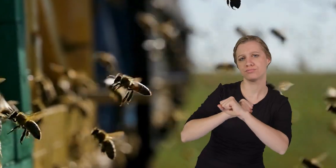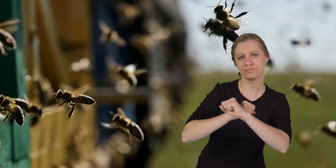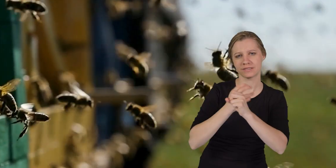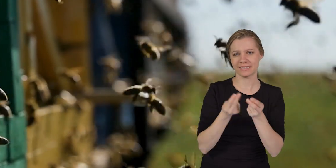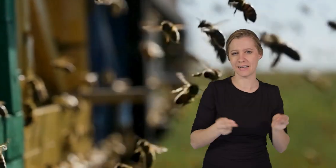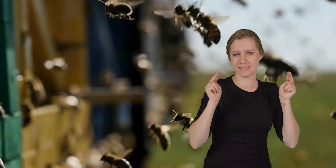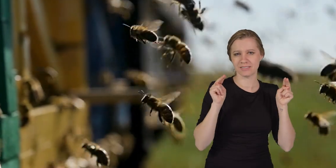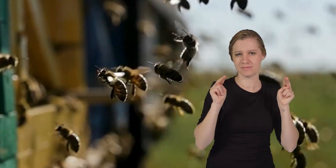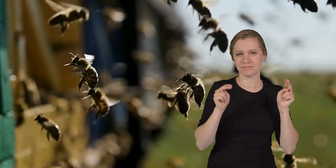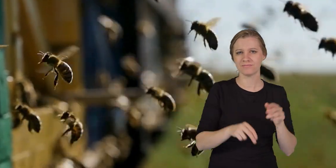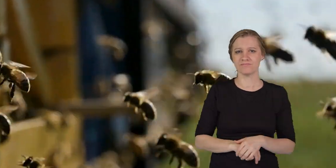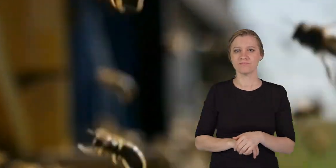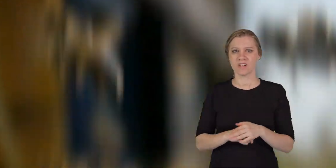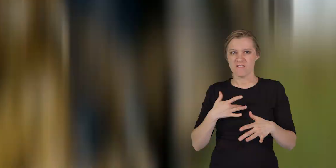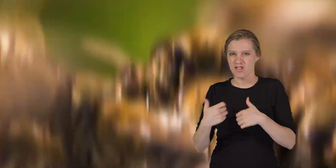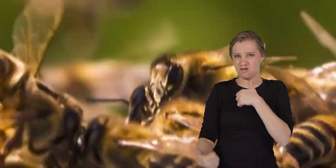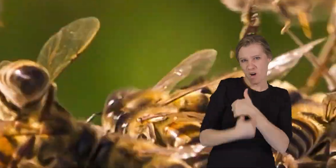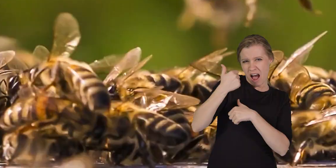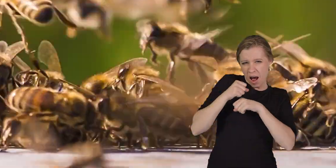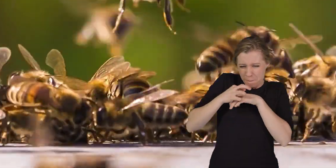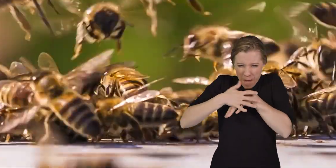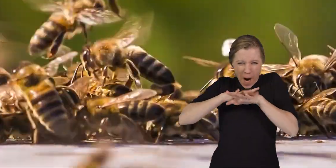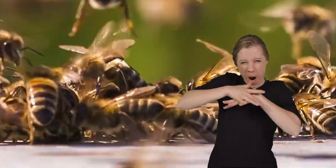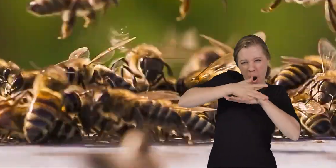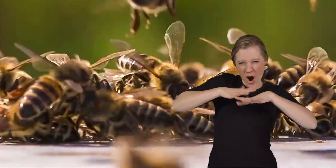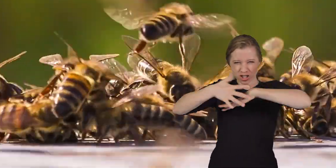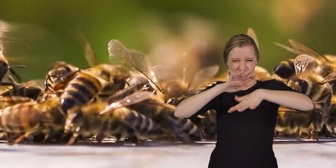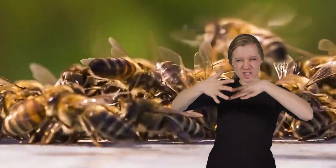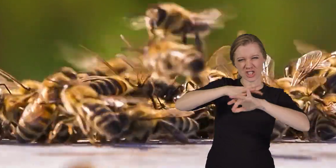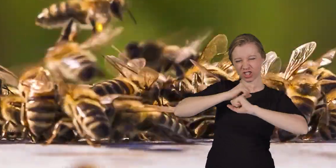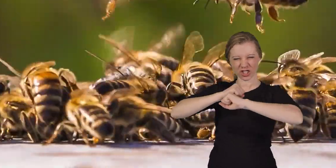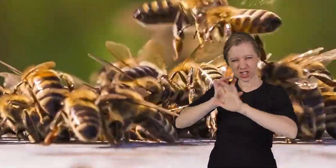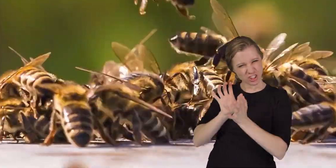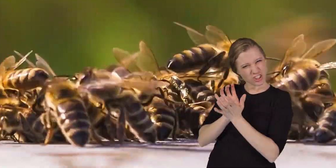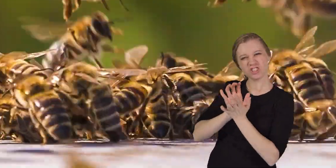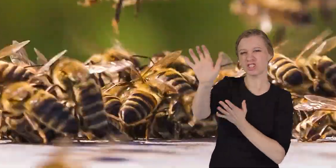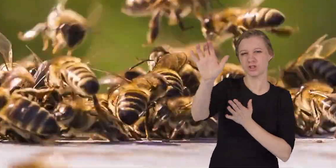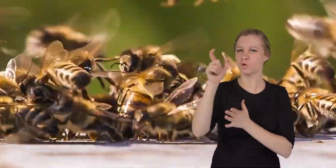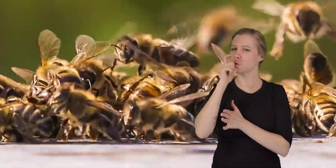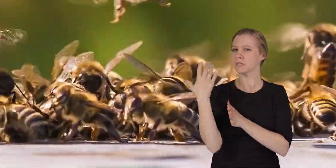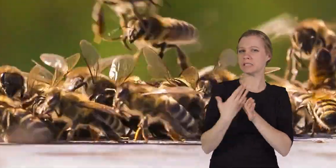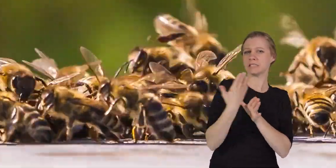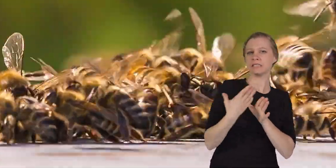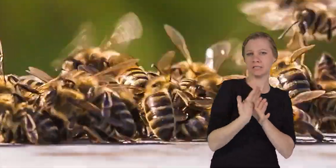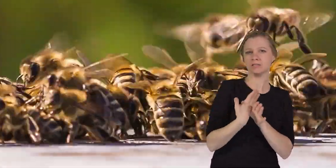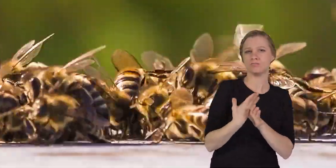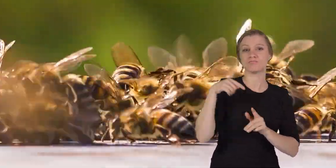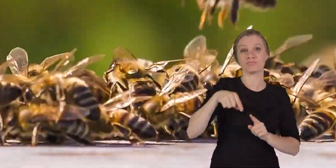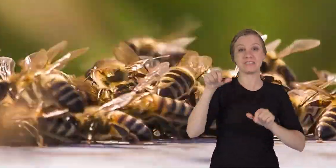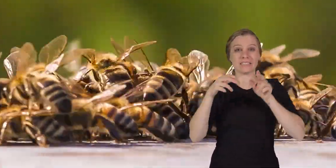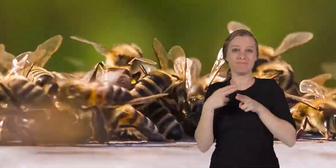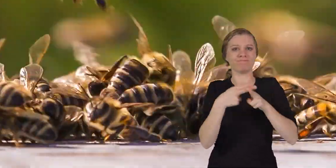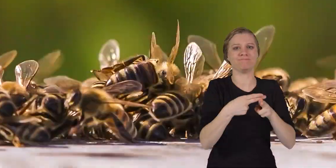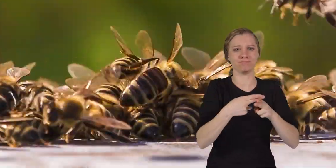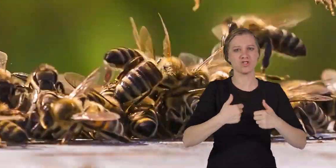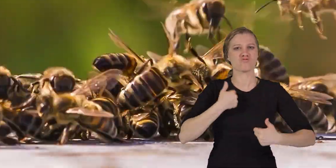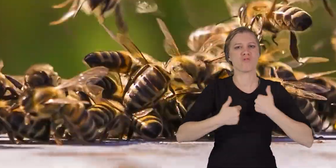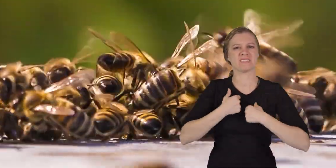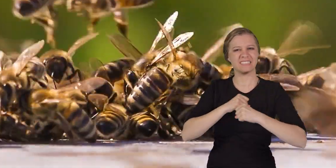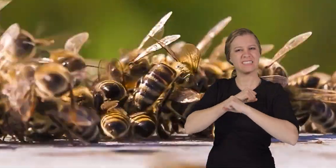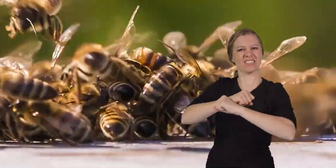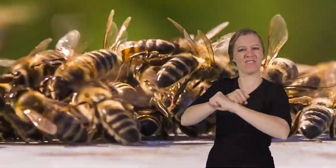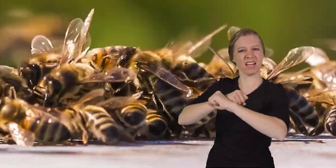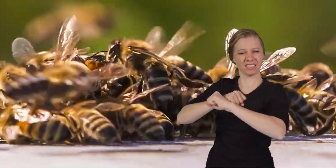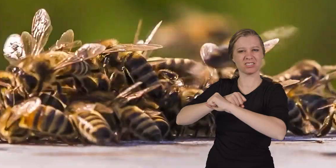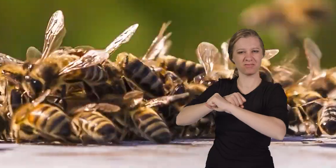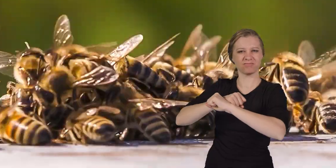quick to protect their nests. When threatened, they form a swarm and chase away the intruders. Scientists call this